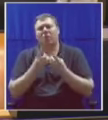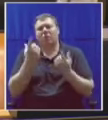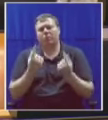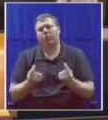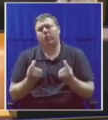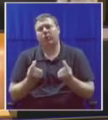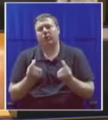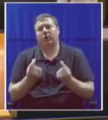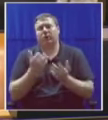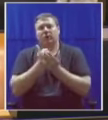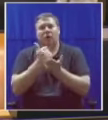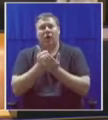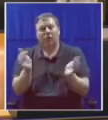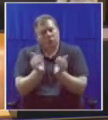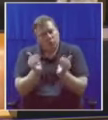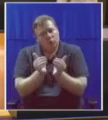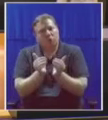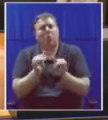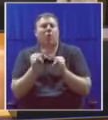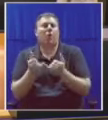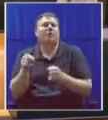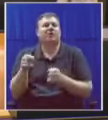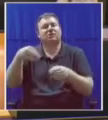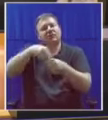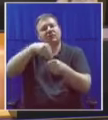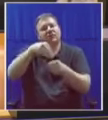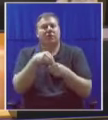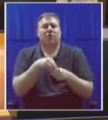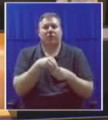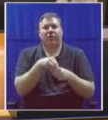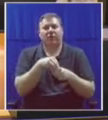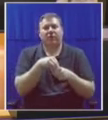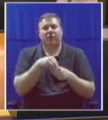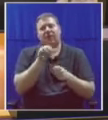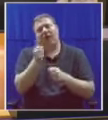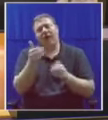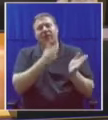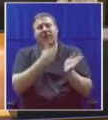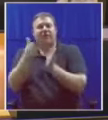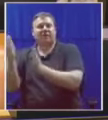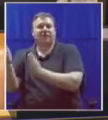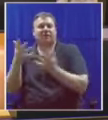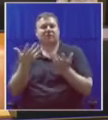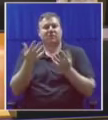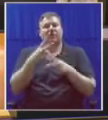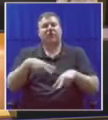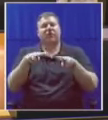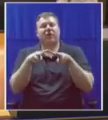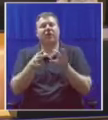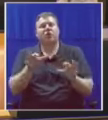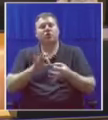these small-scale fishers to participate in other phases or stages of the value